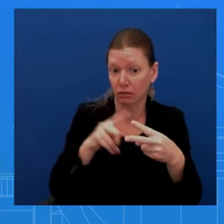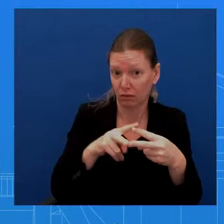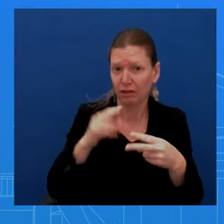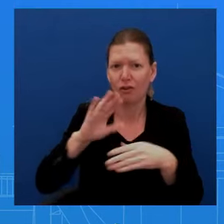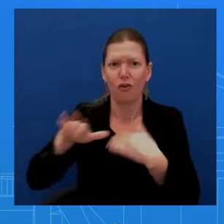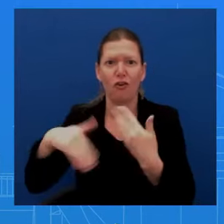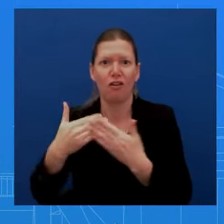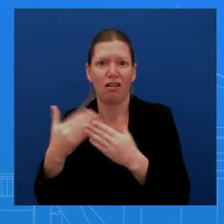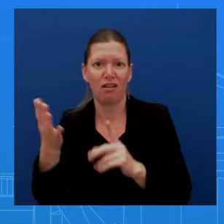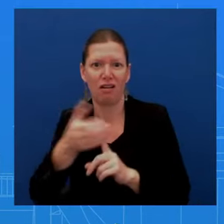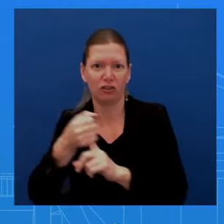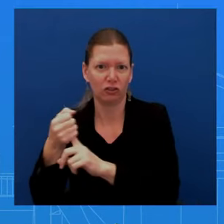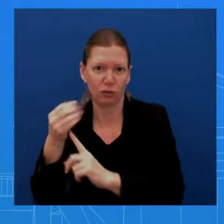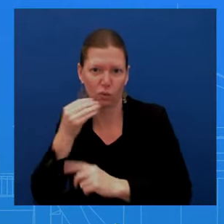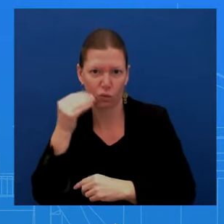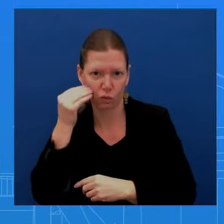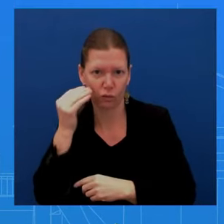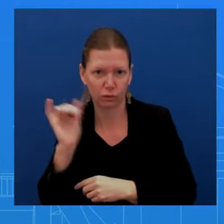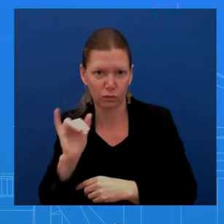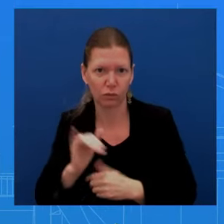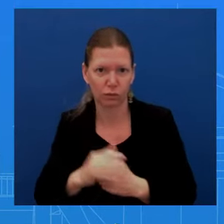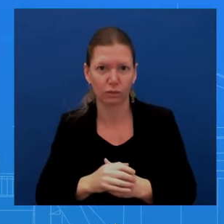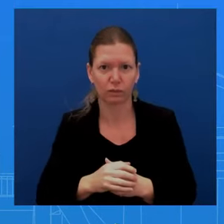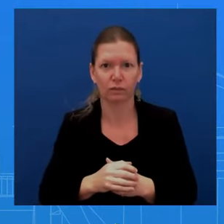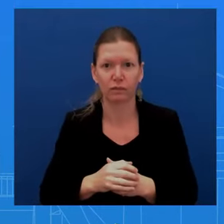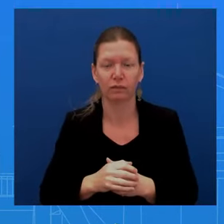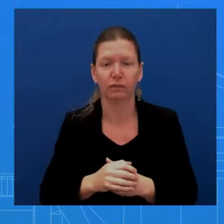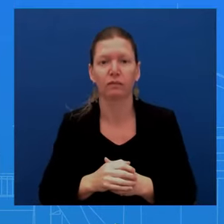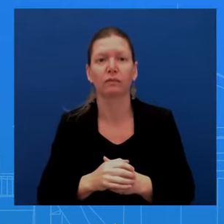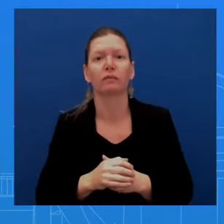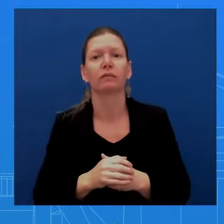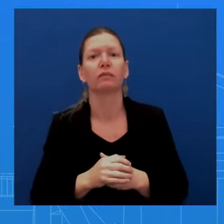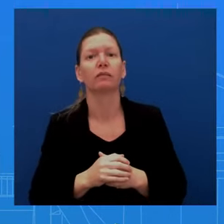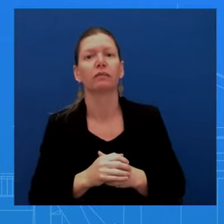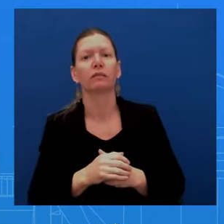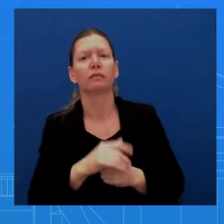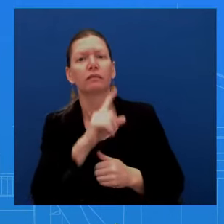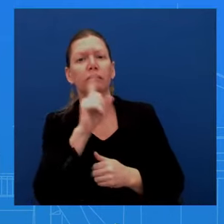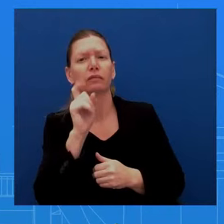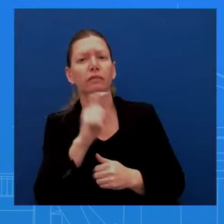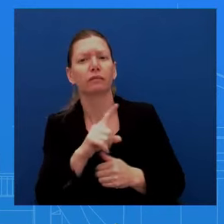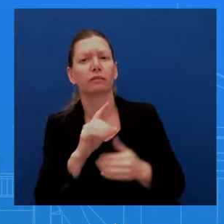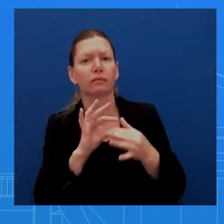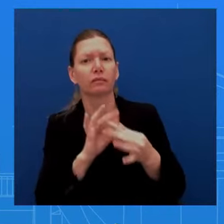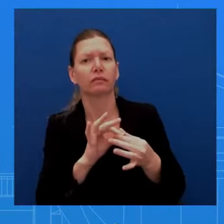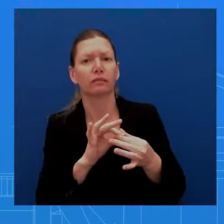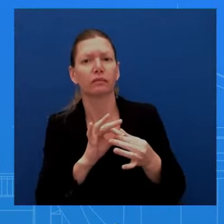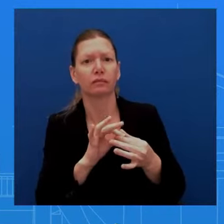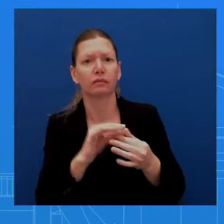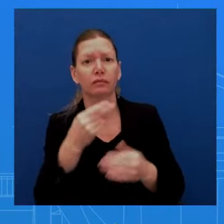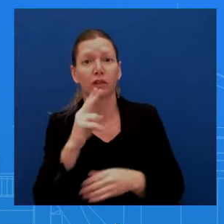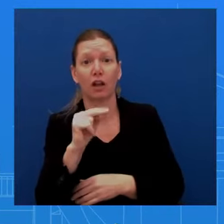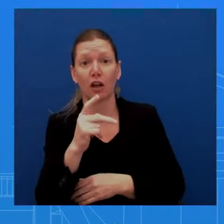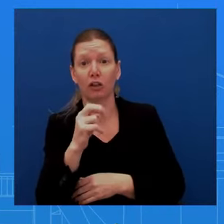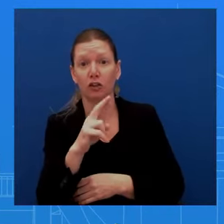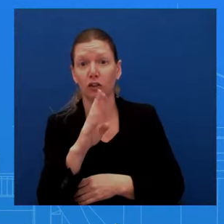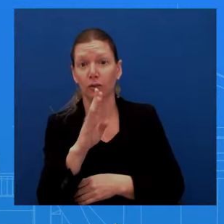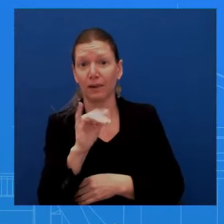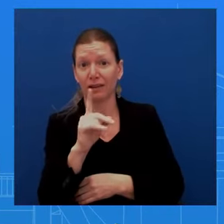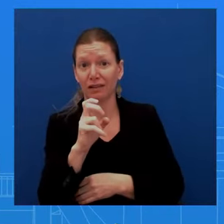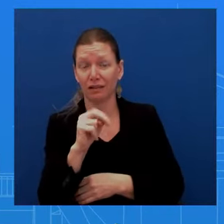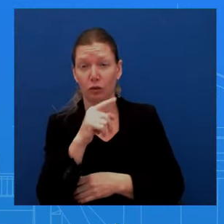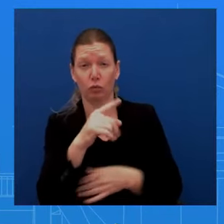wanted to follow up on some of the questions yesterday about Hunter Biden. You've said he's a private citizen, which is true, but the President is a public